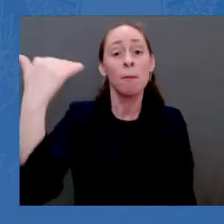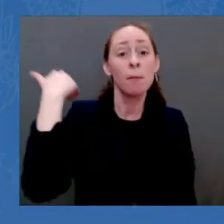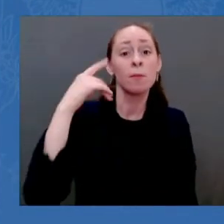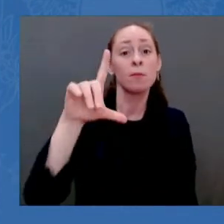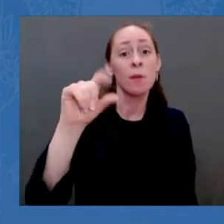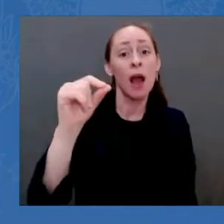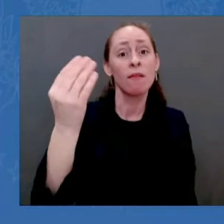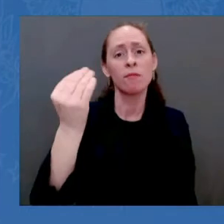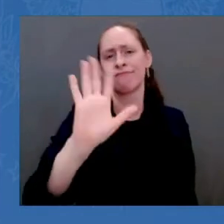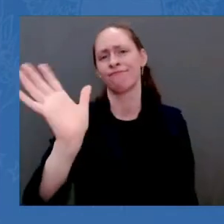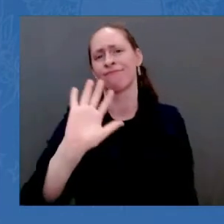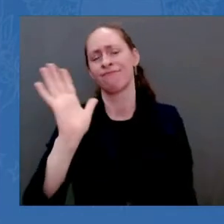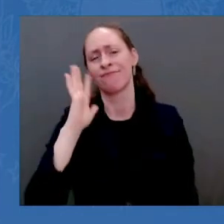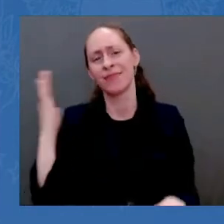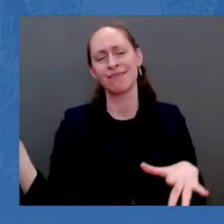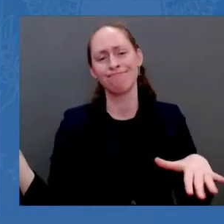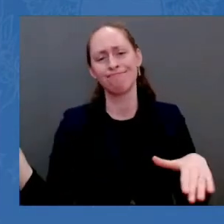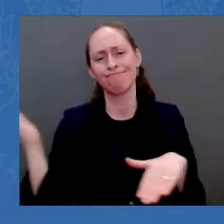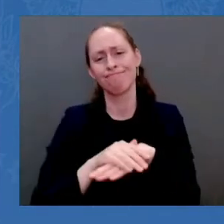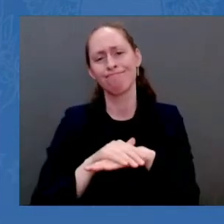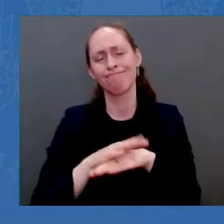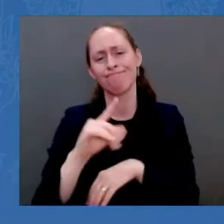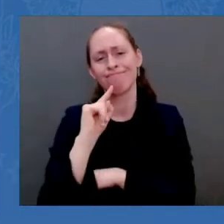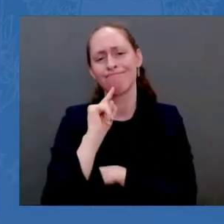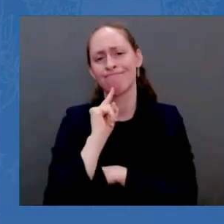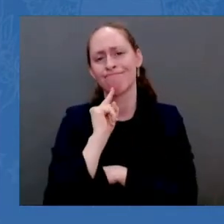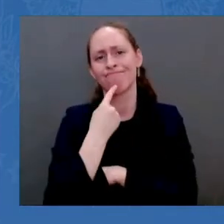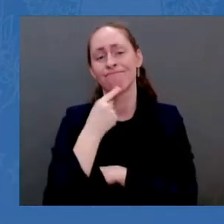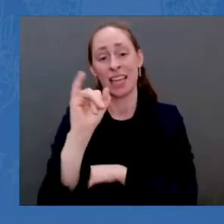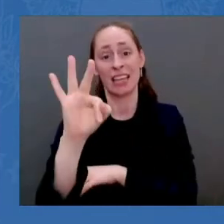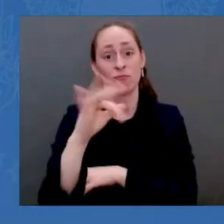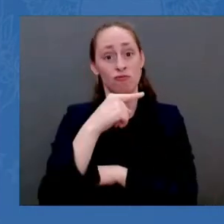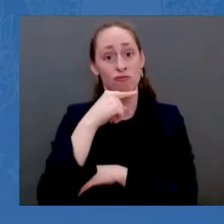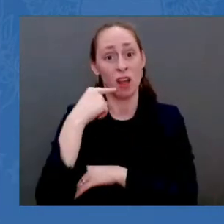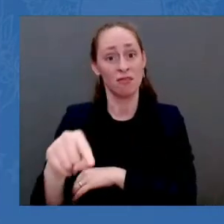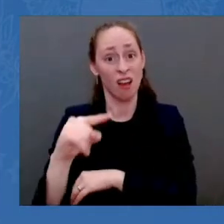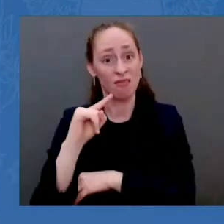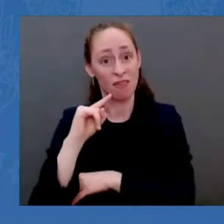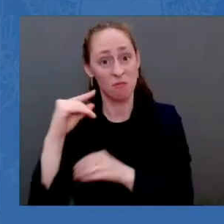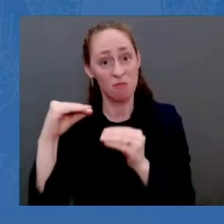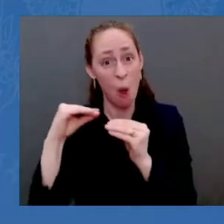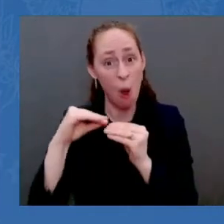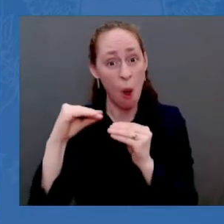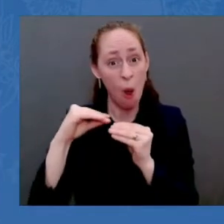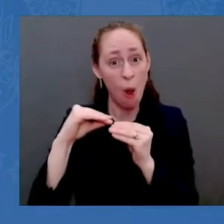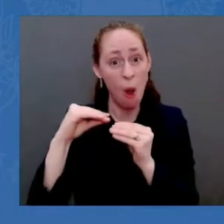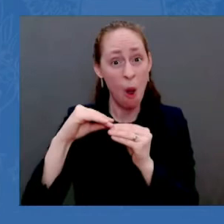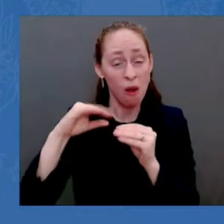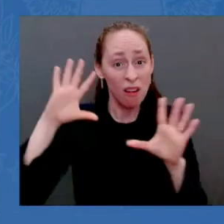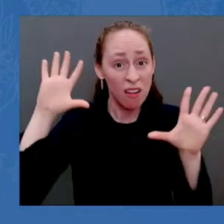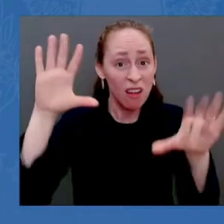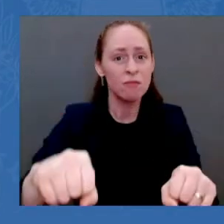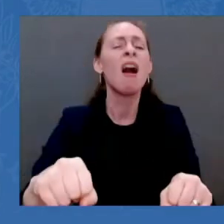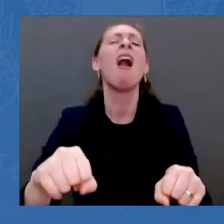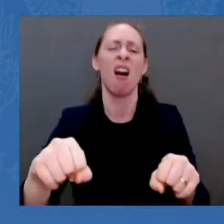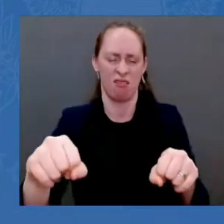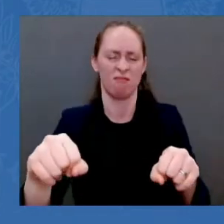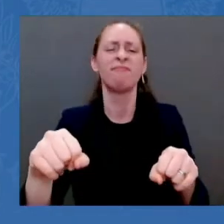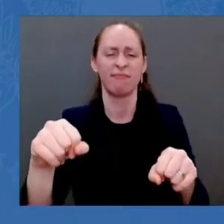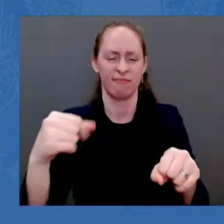further as with sanctions. Who in the Lord's name does Putin think gives him the right to declare